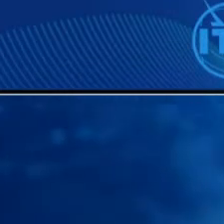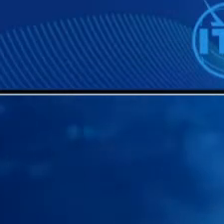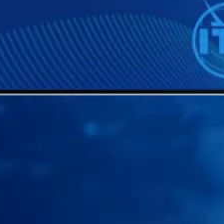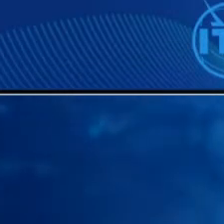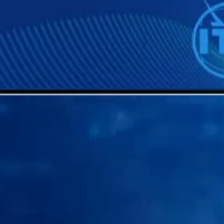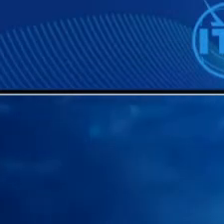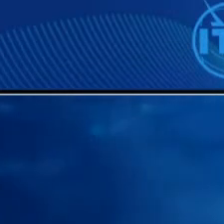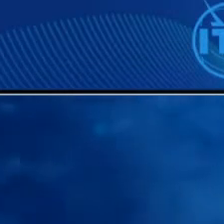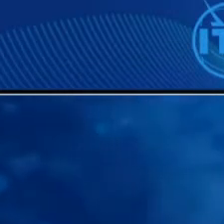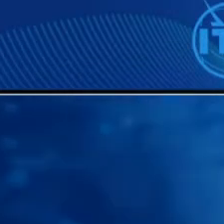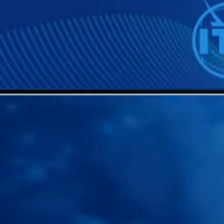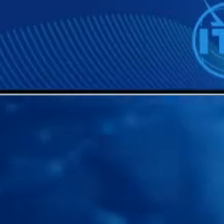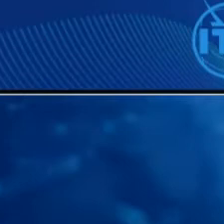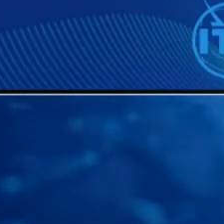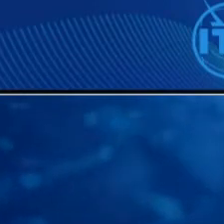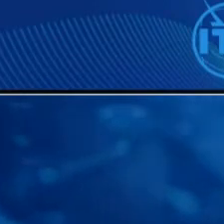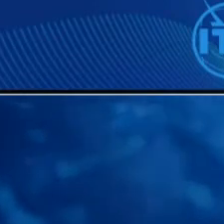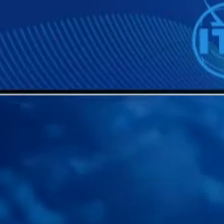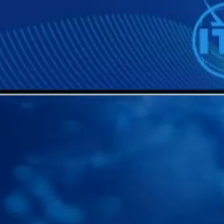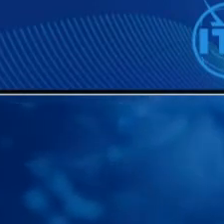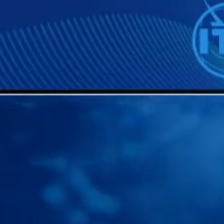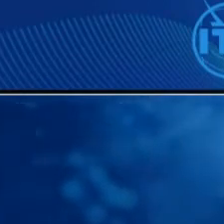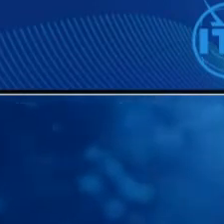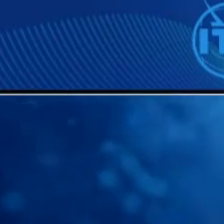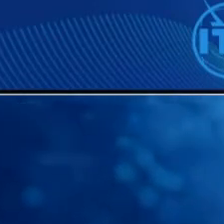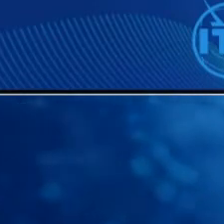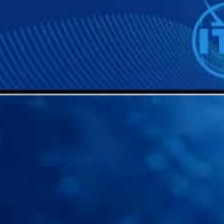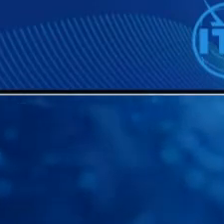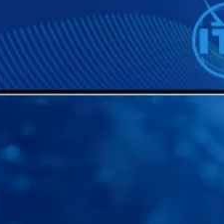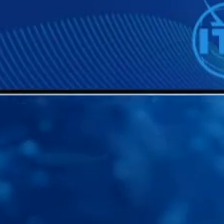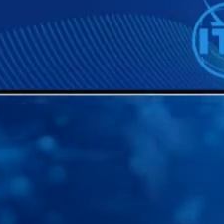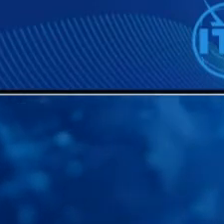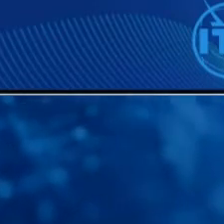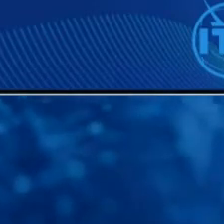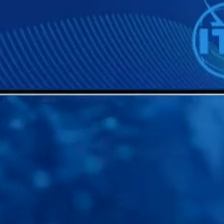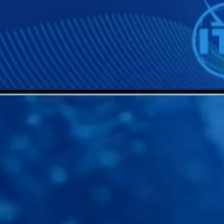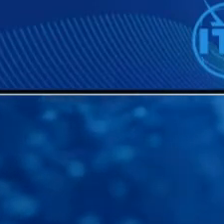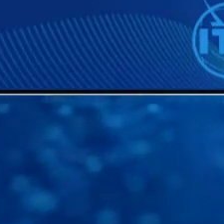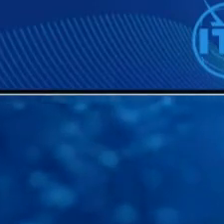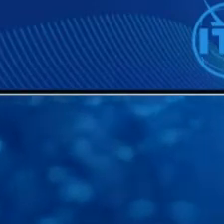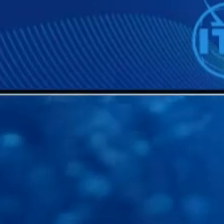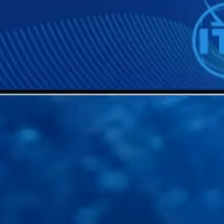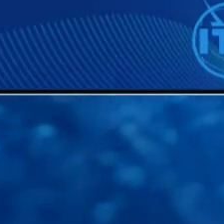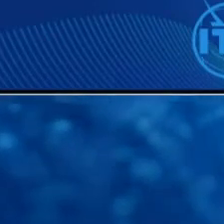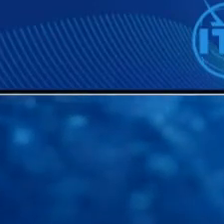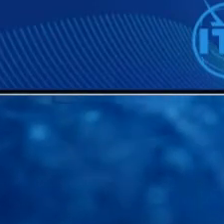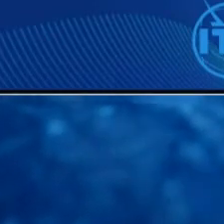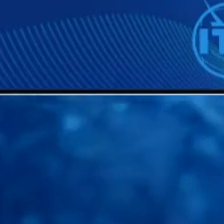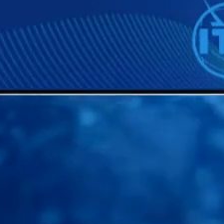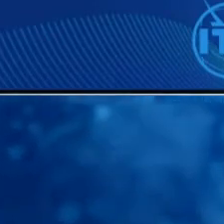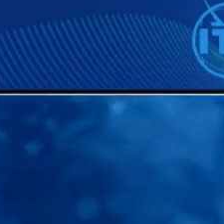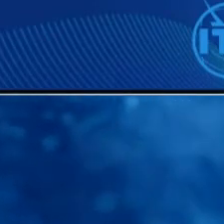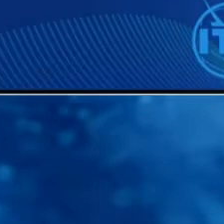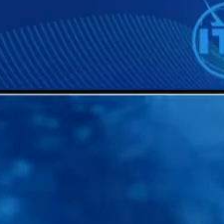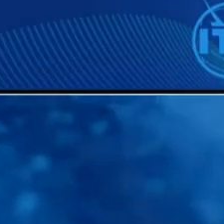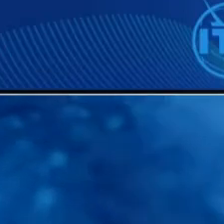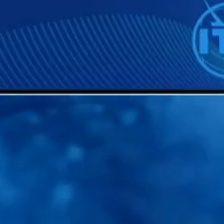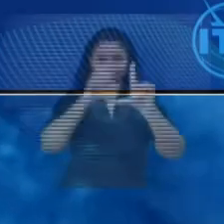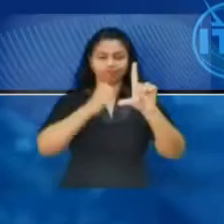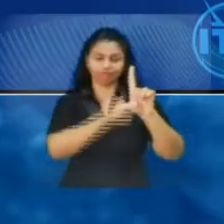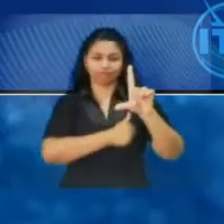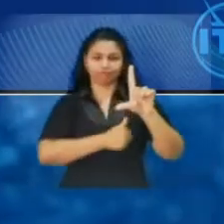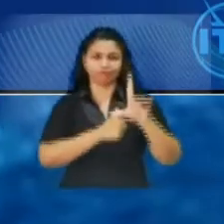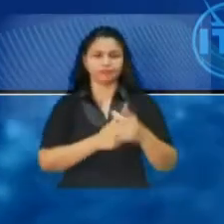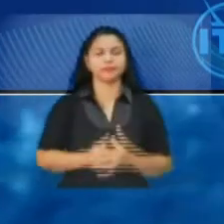of such national and international and this is what i wish to speak about if we could go to the next slide